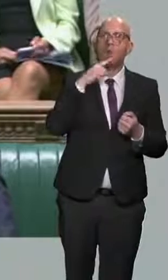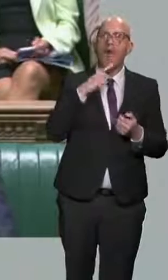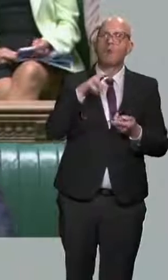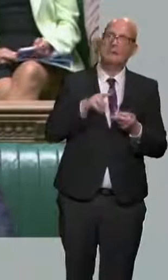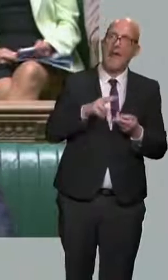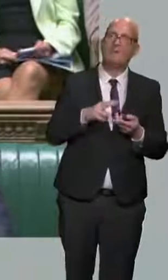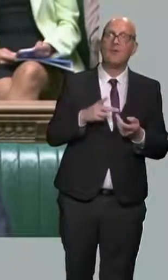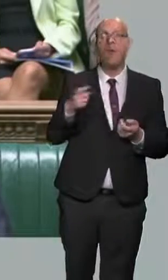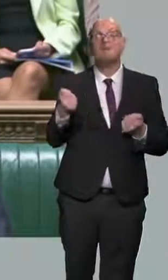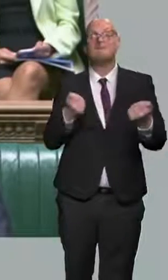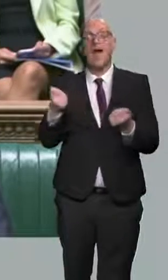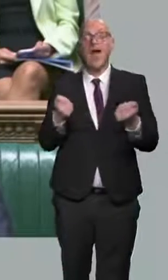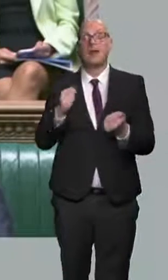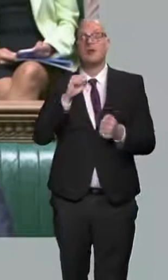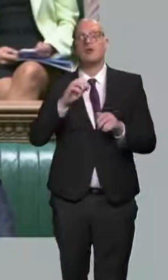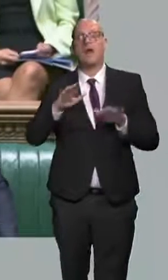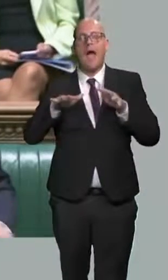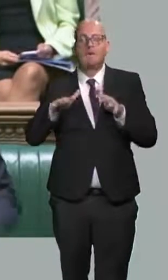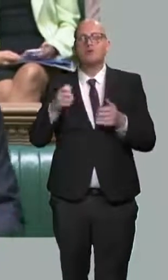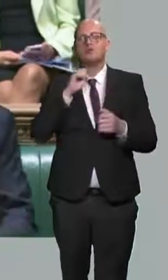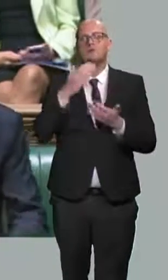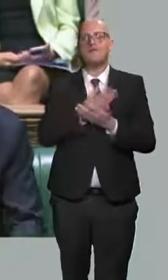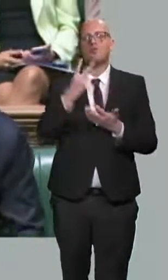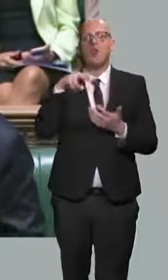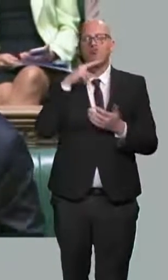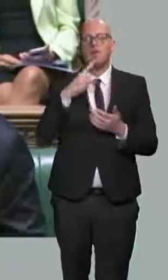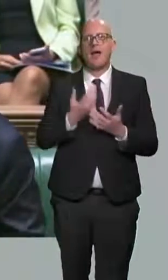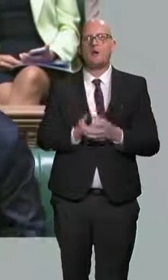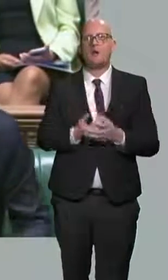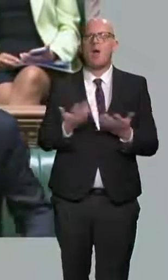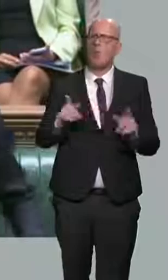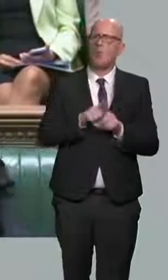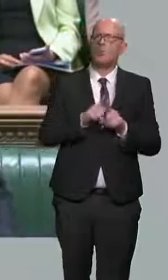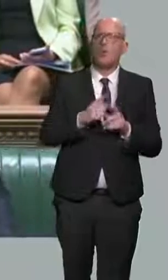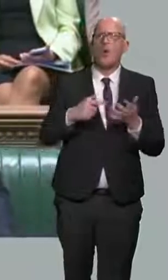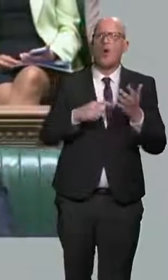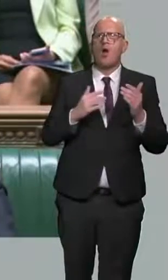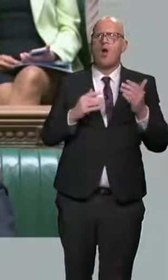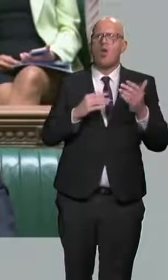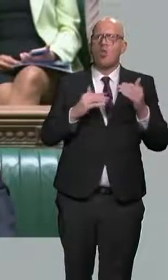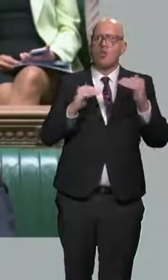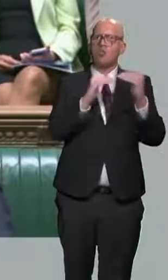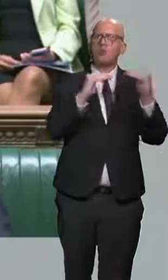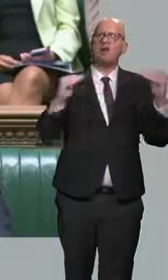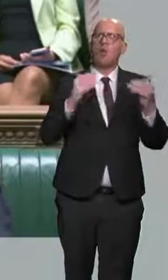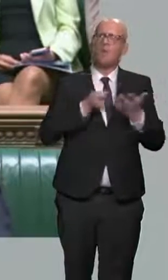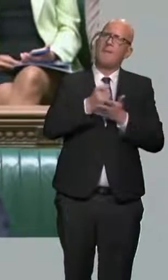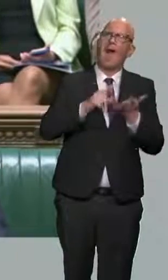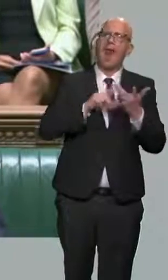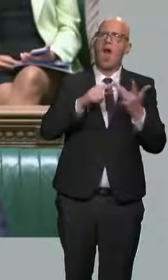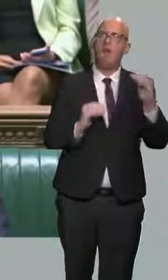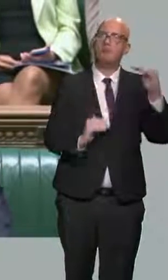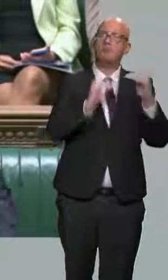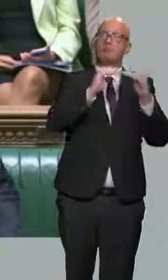Maybe she missed the part about the largest increase to personal tax thresholds ever, a £6 billion tax cut, which will help 2.4 million